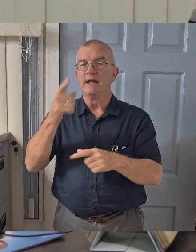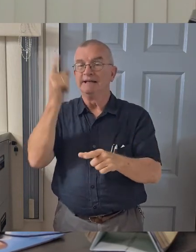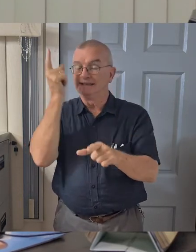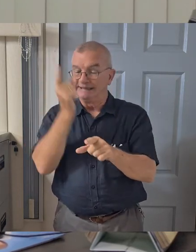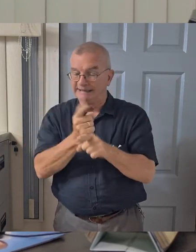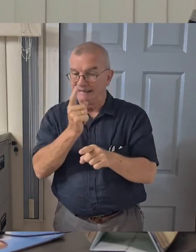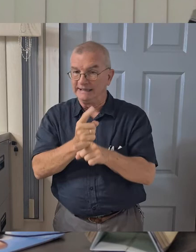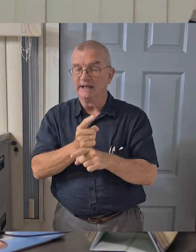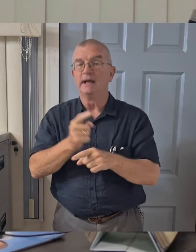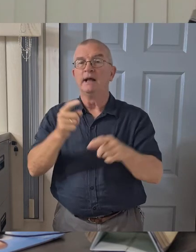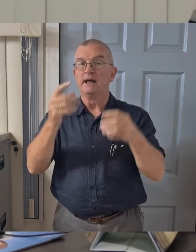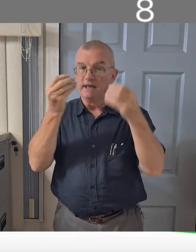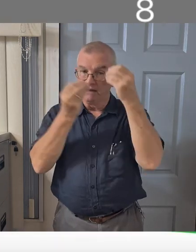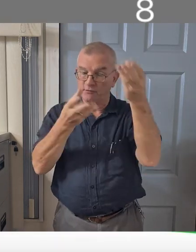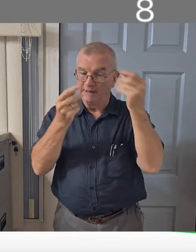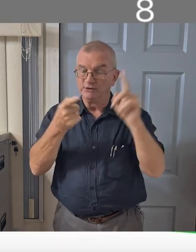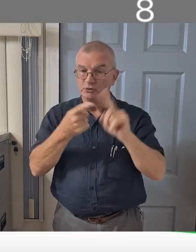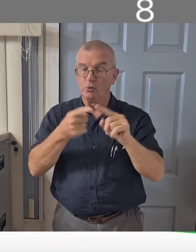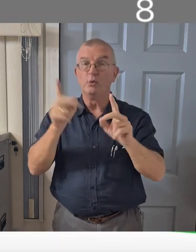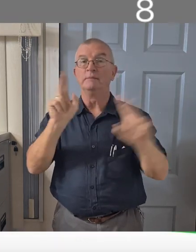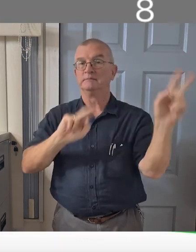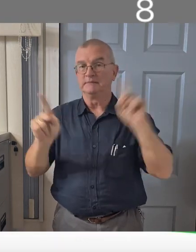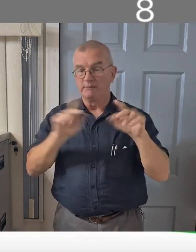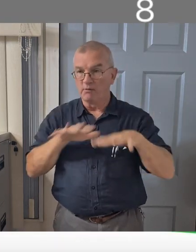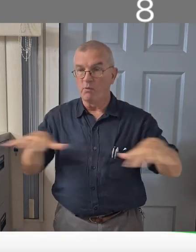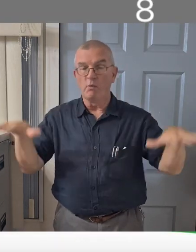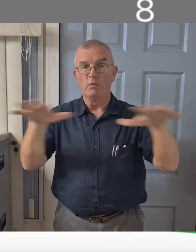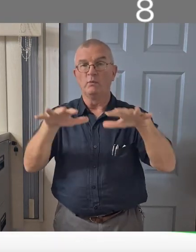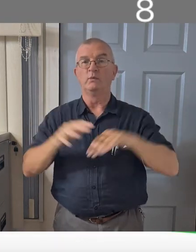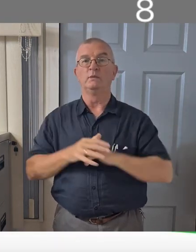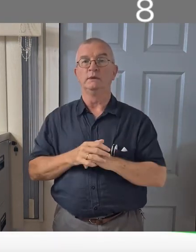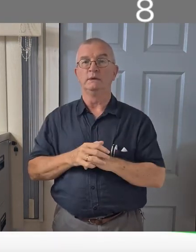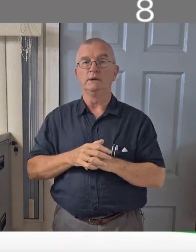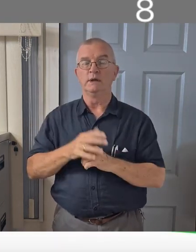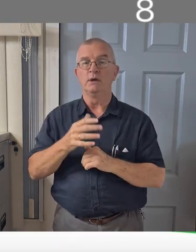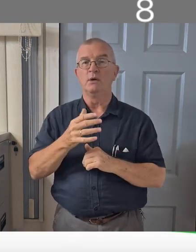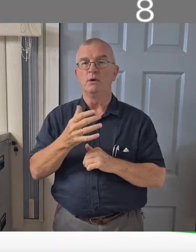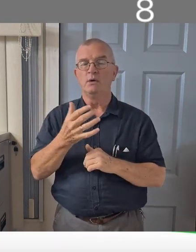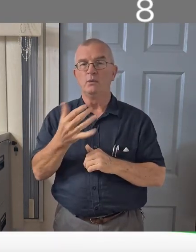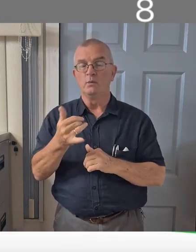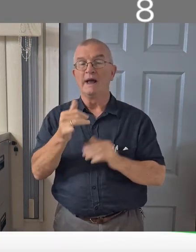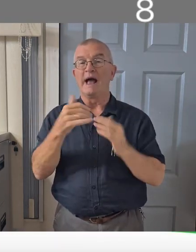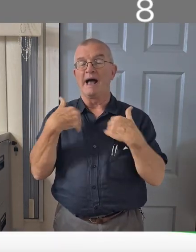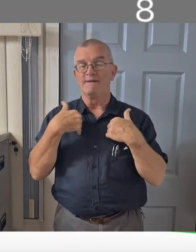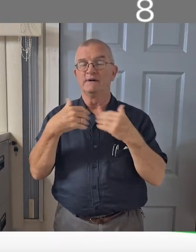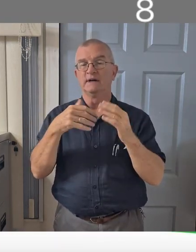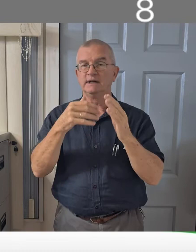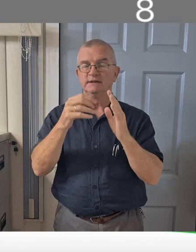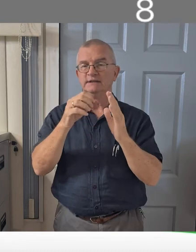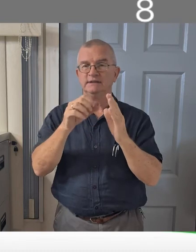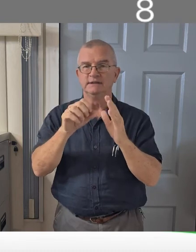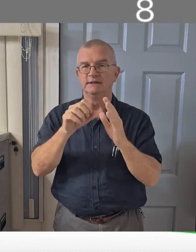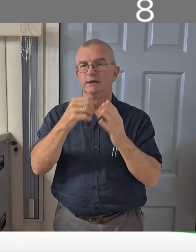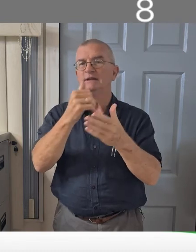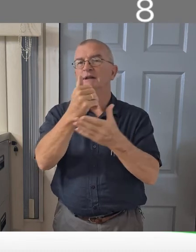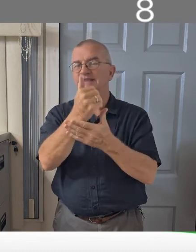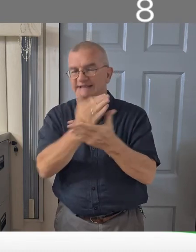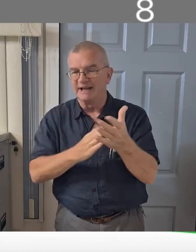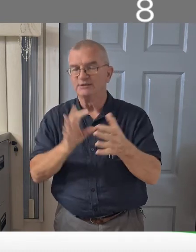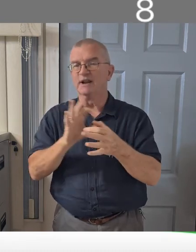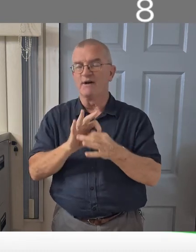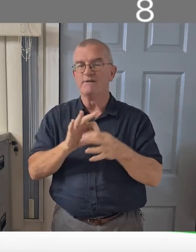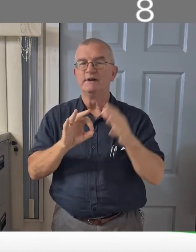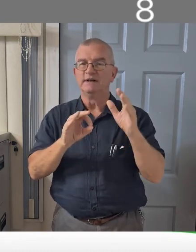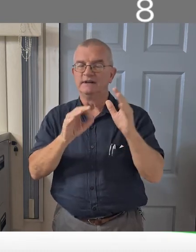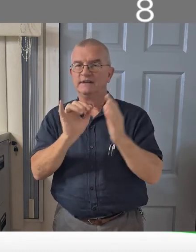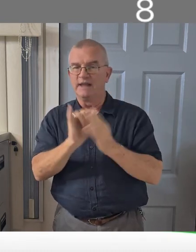to the public. So one of the features that we have is a statistics section which shows the spread of the virus